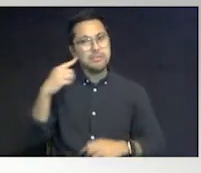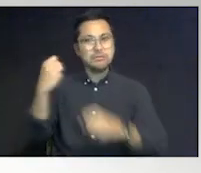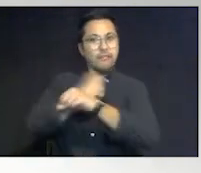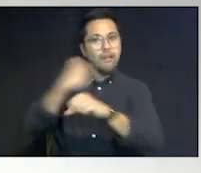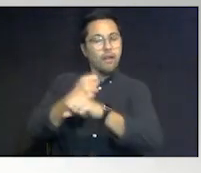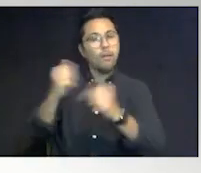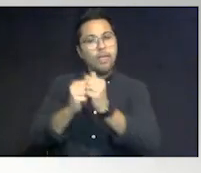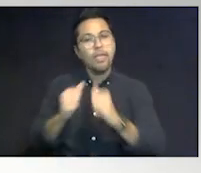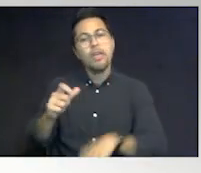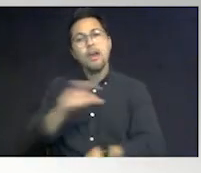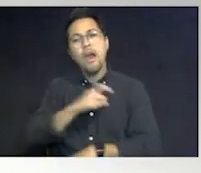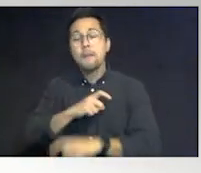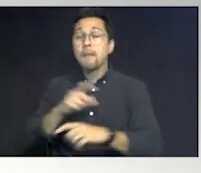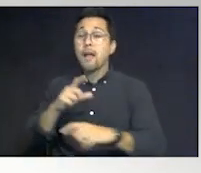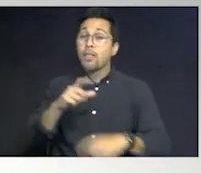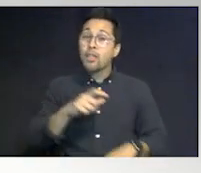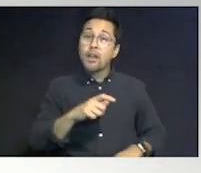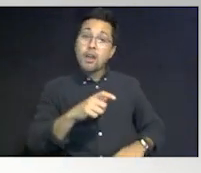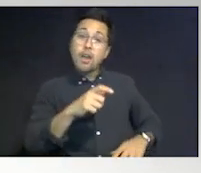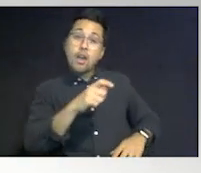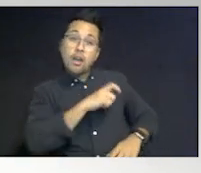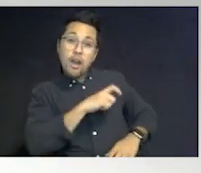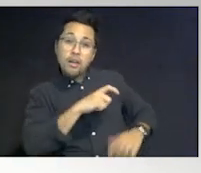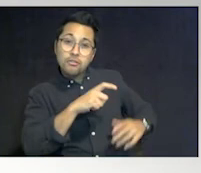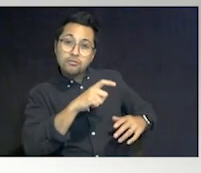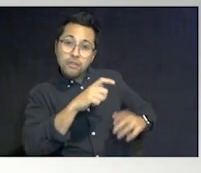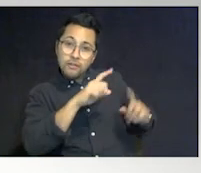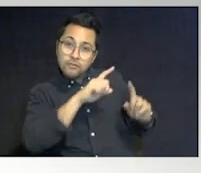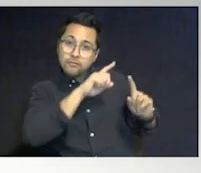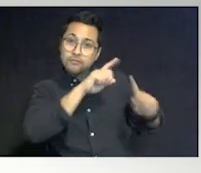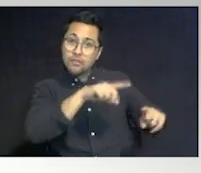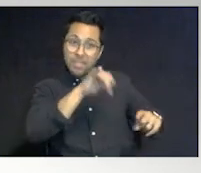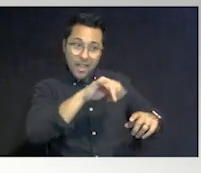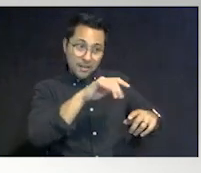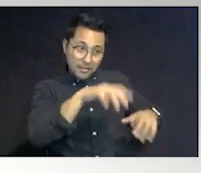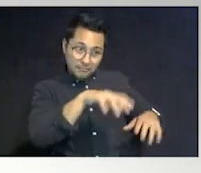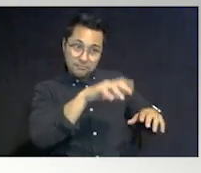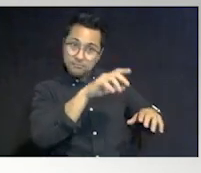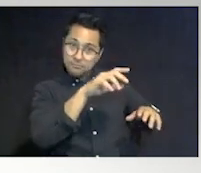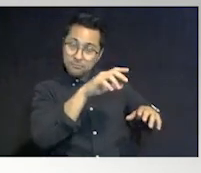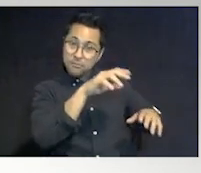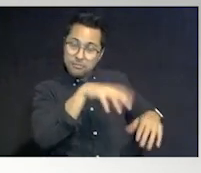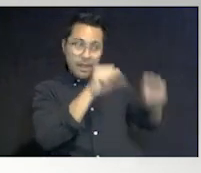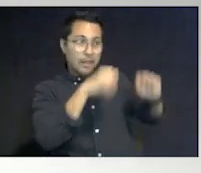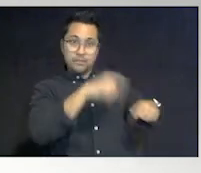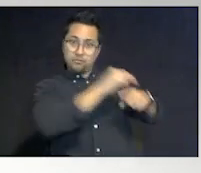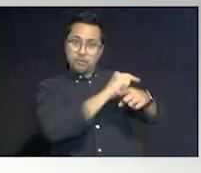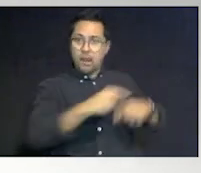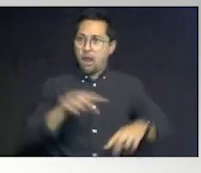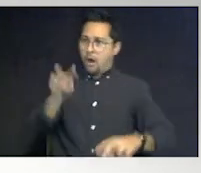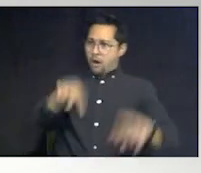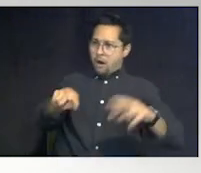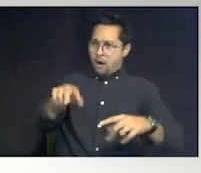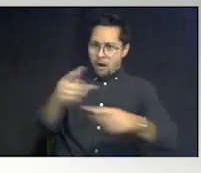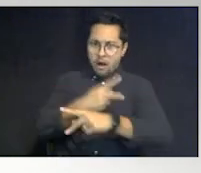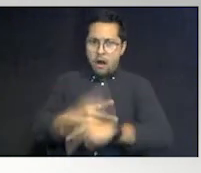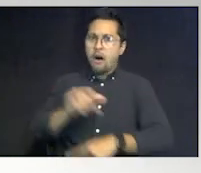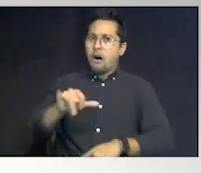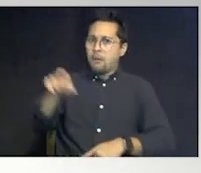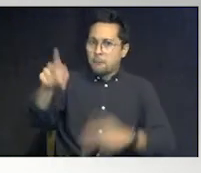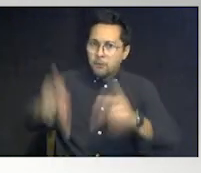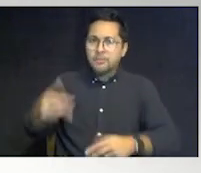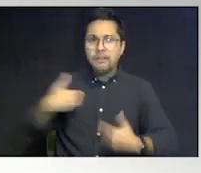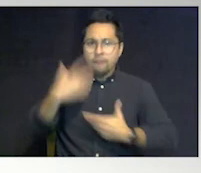so happened that the corrections officer on the floor at that time had taken our training, figured out very quickly that that individual had